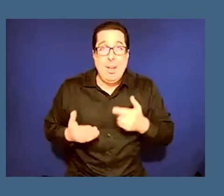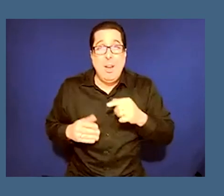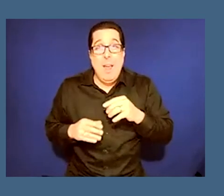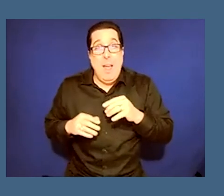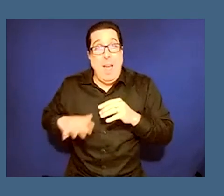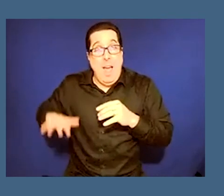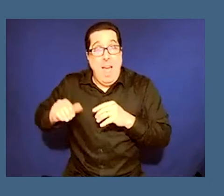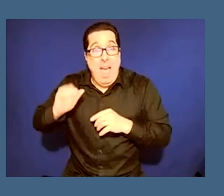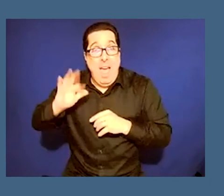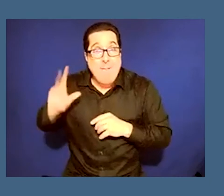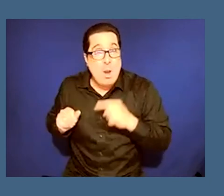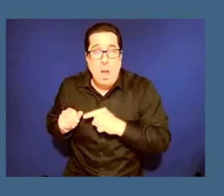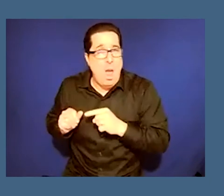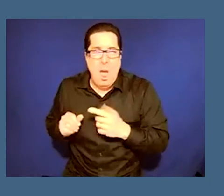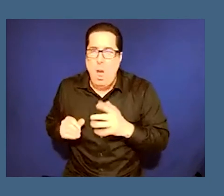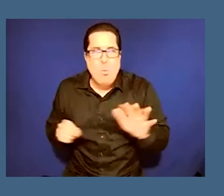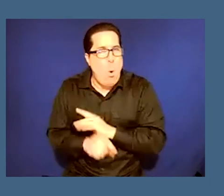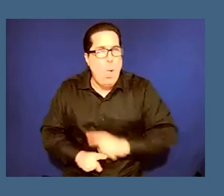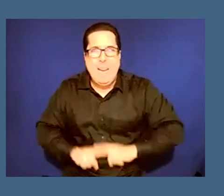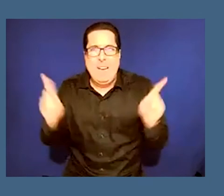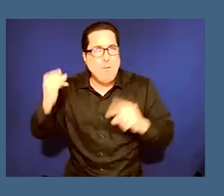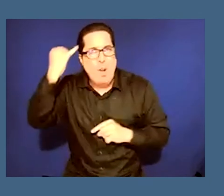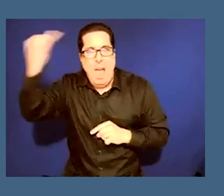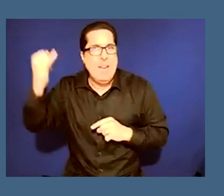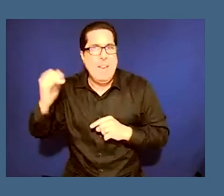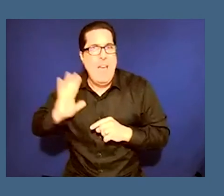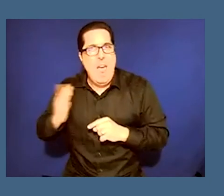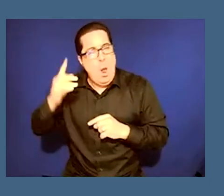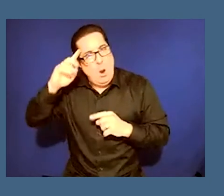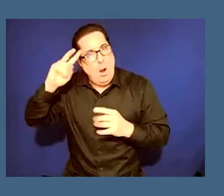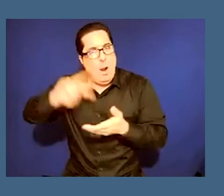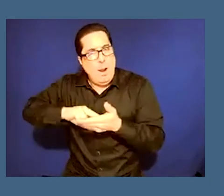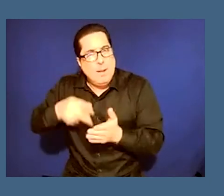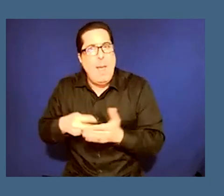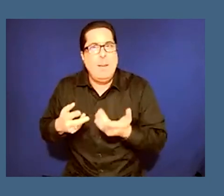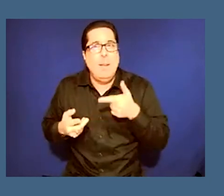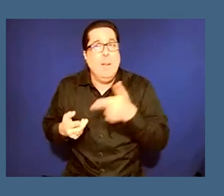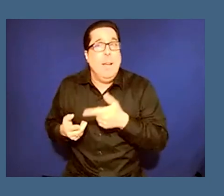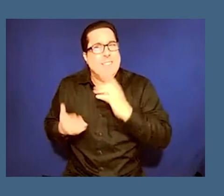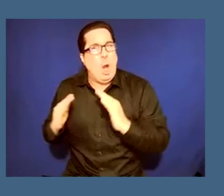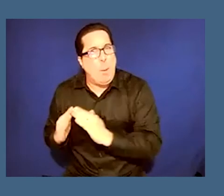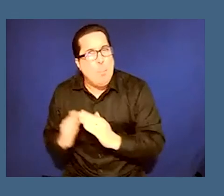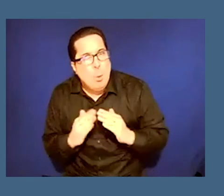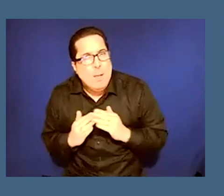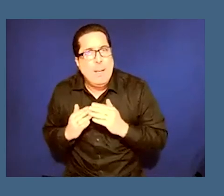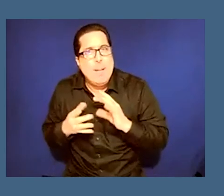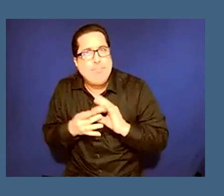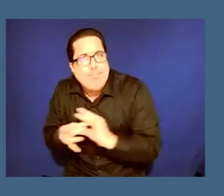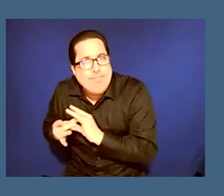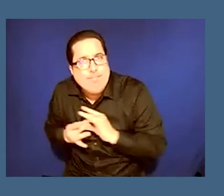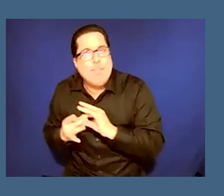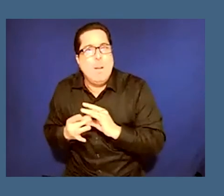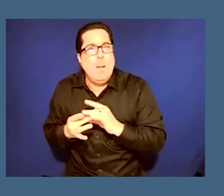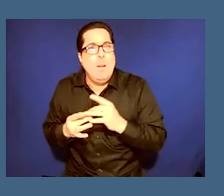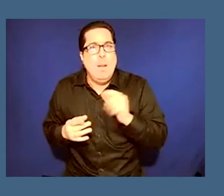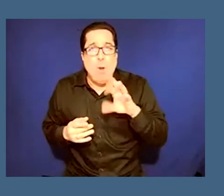total it's a totally different idea it's a community thing we have it we have the arts it's not just